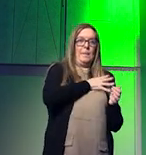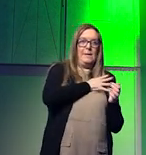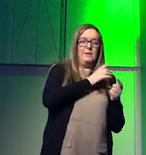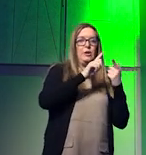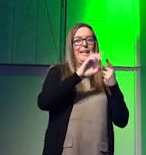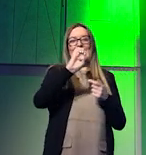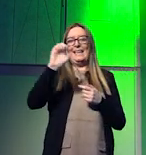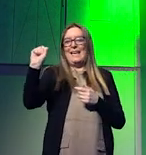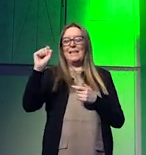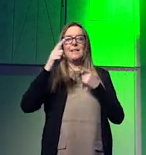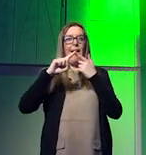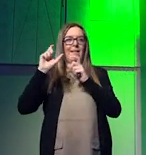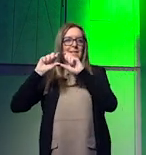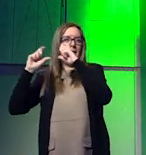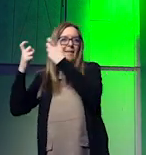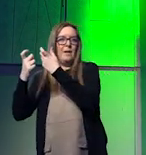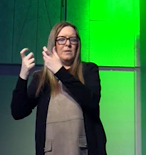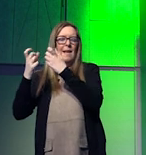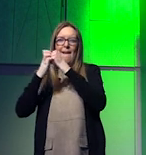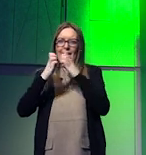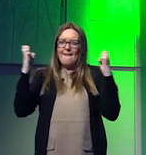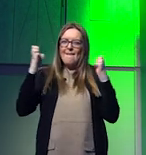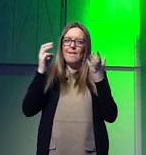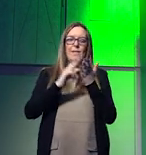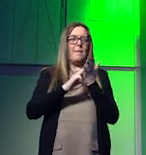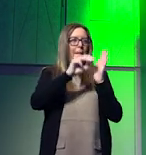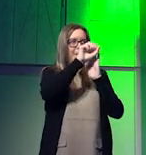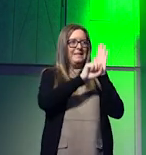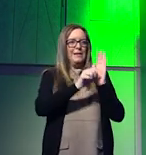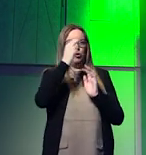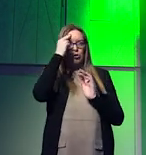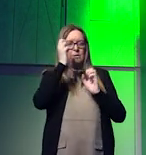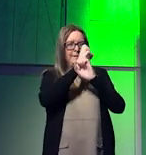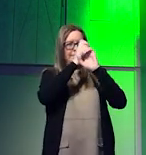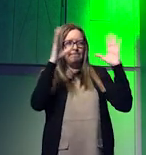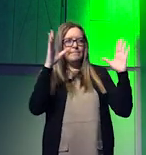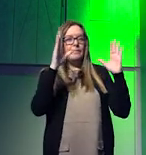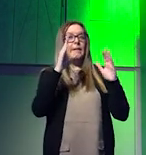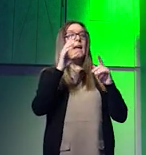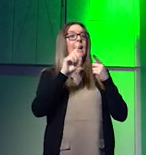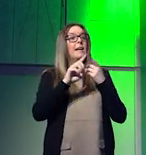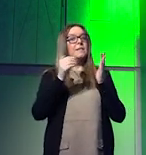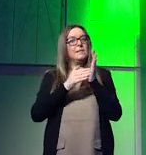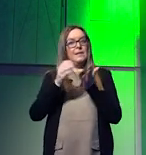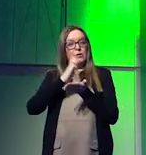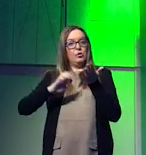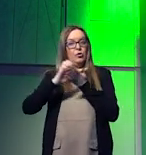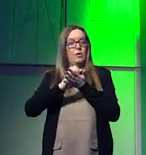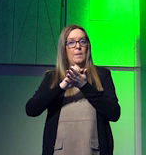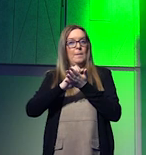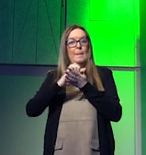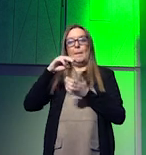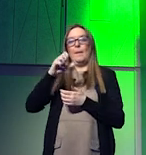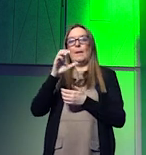need a narrative today where every member state understands the stakes at play and the fact that indeed Europe, as Macron said yesterday,